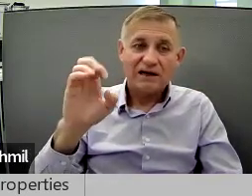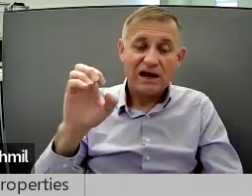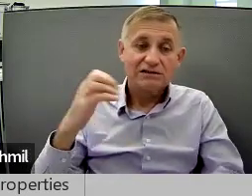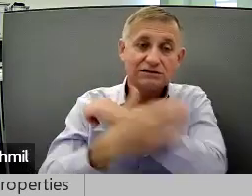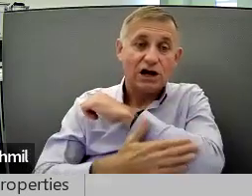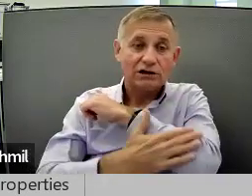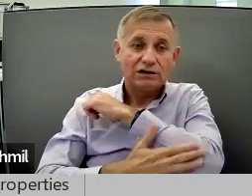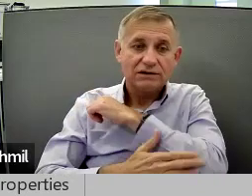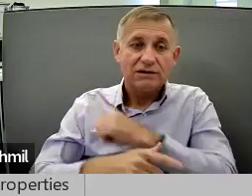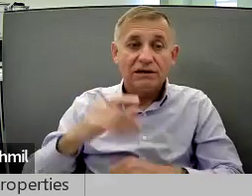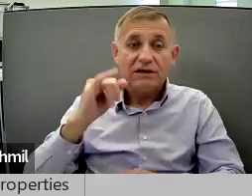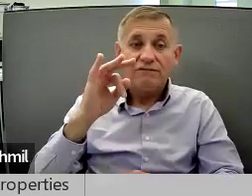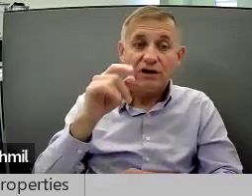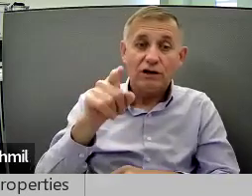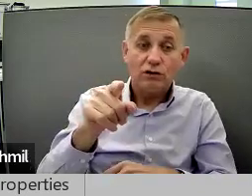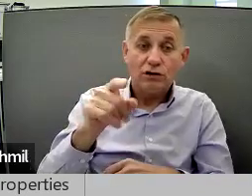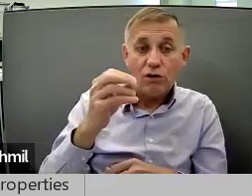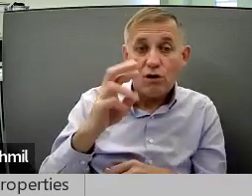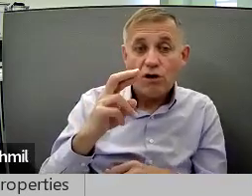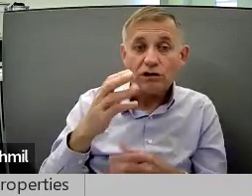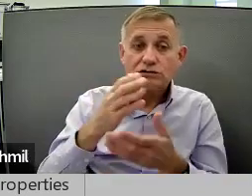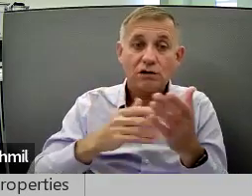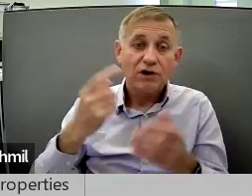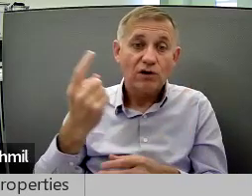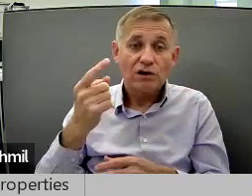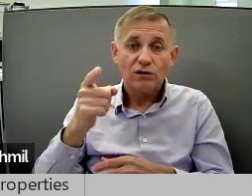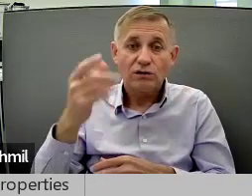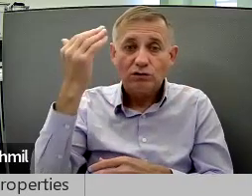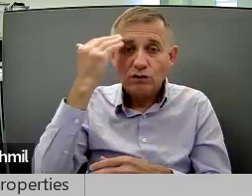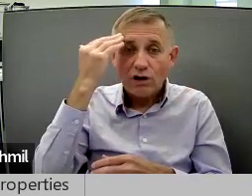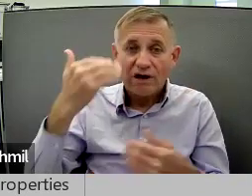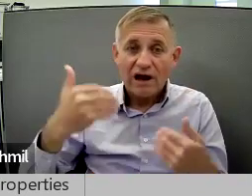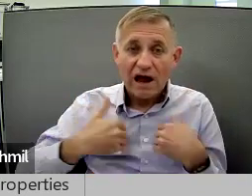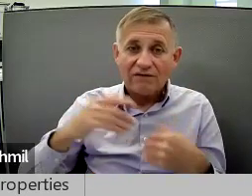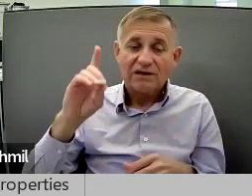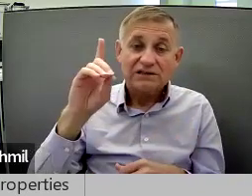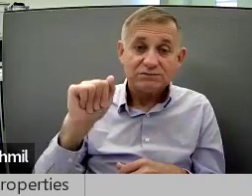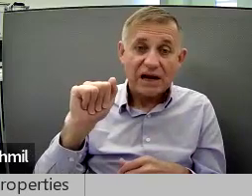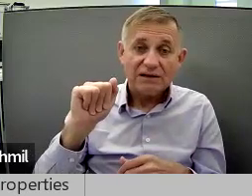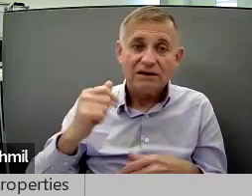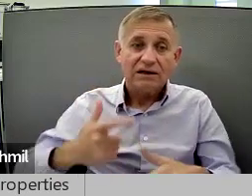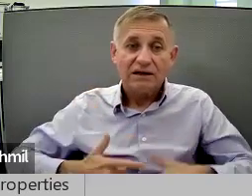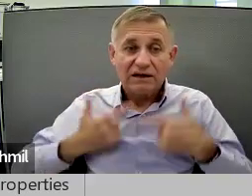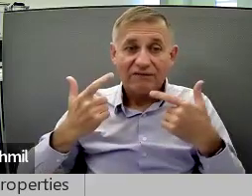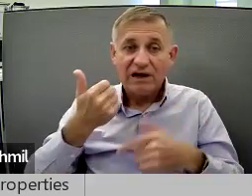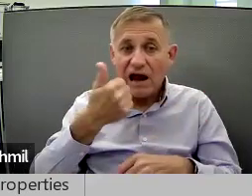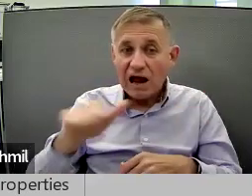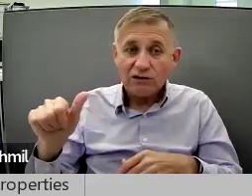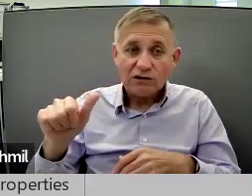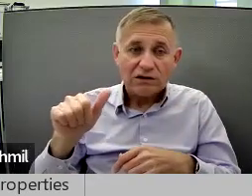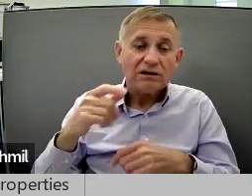counties. If you or someone you know has a disability